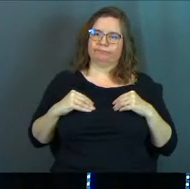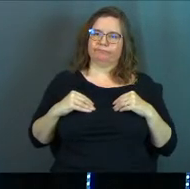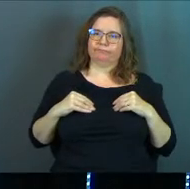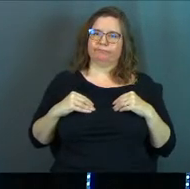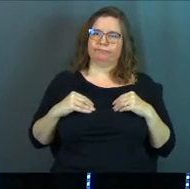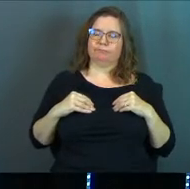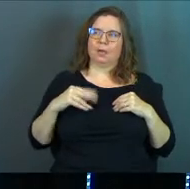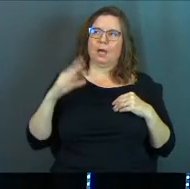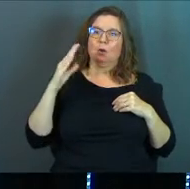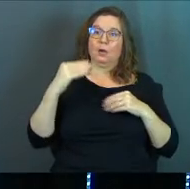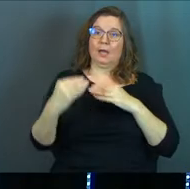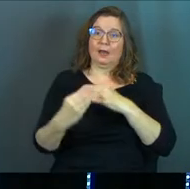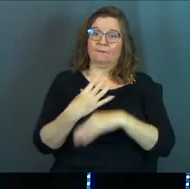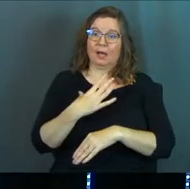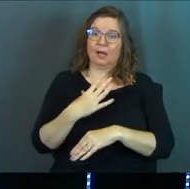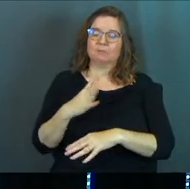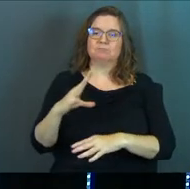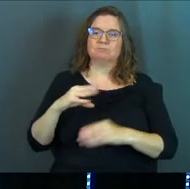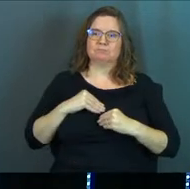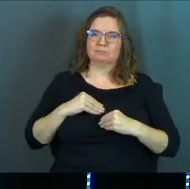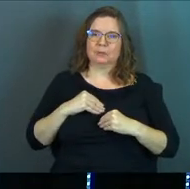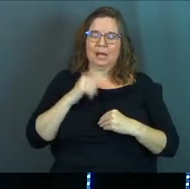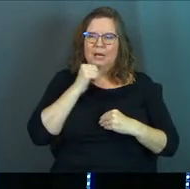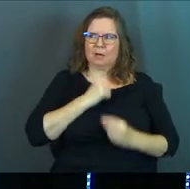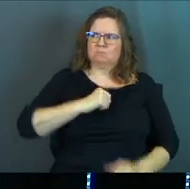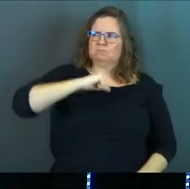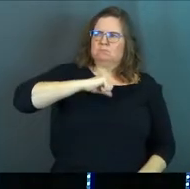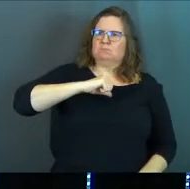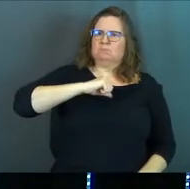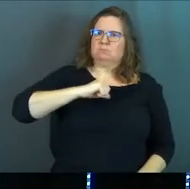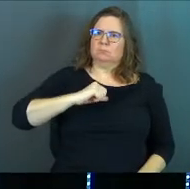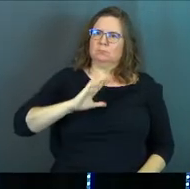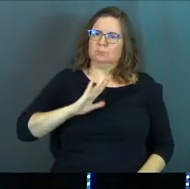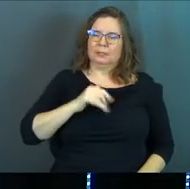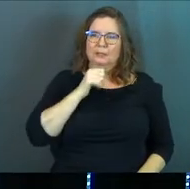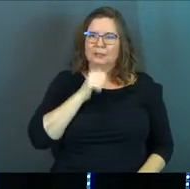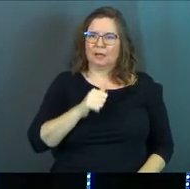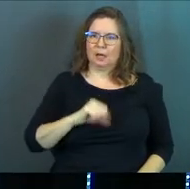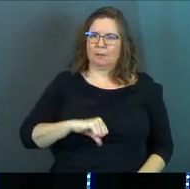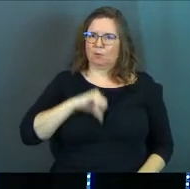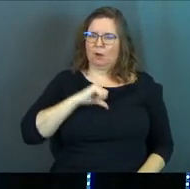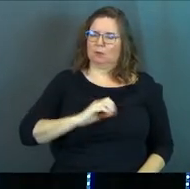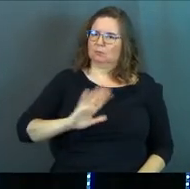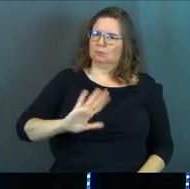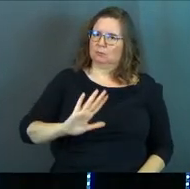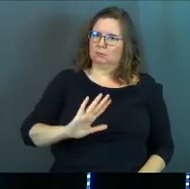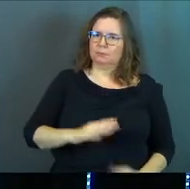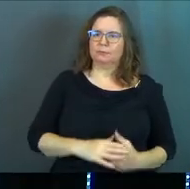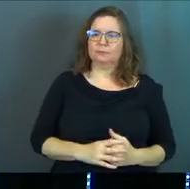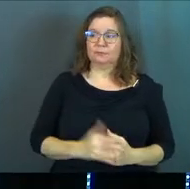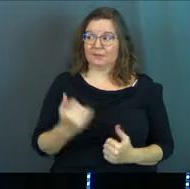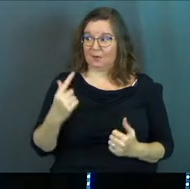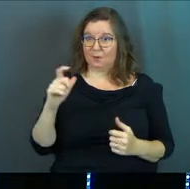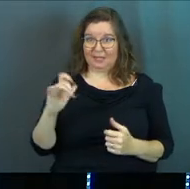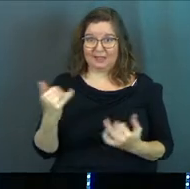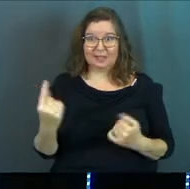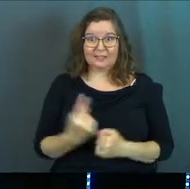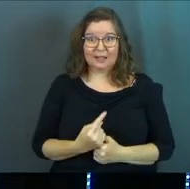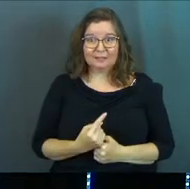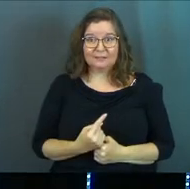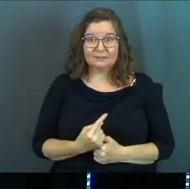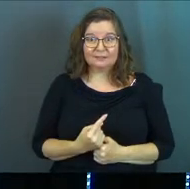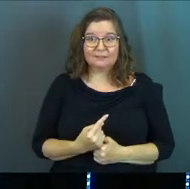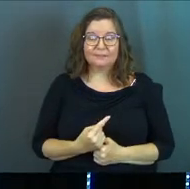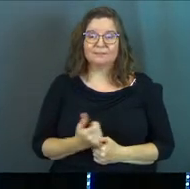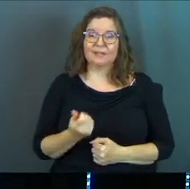how to hear advice and not get defensive. And not get prideful. Anybody need that today?